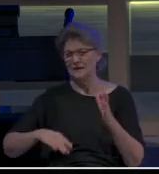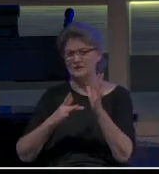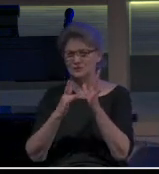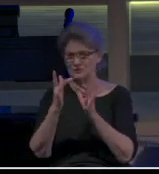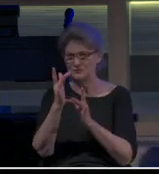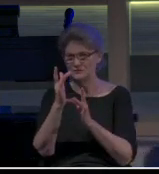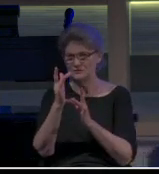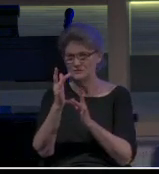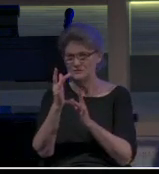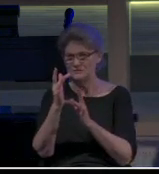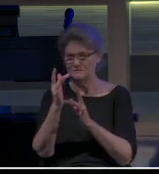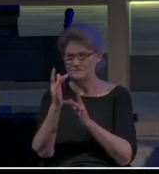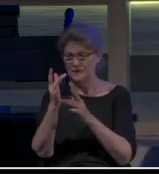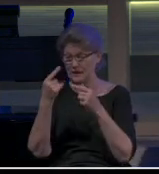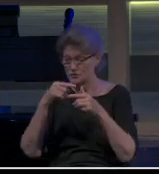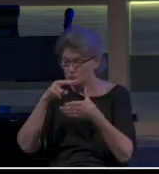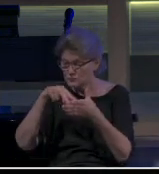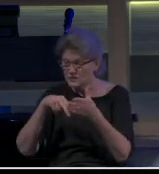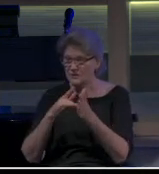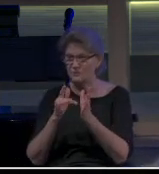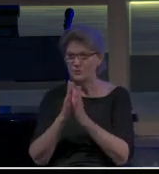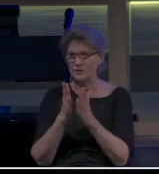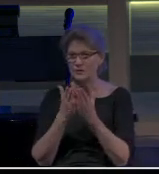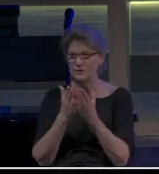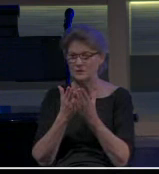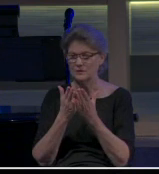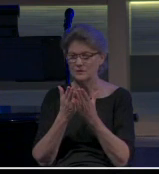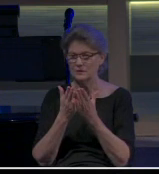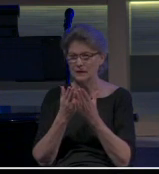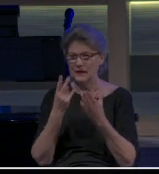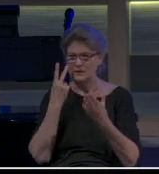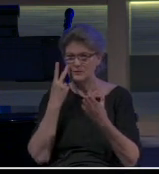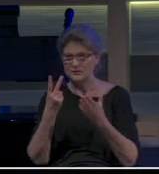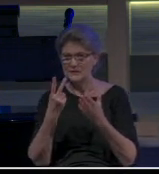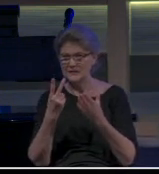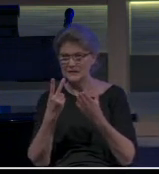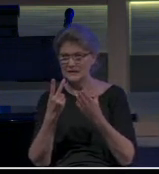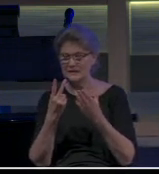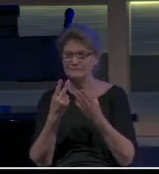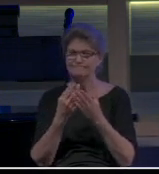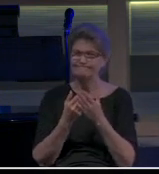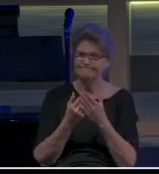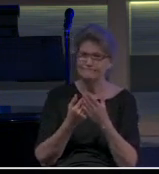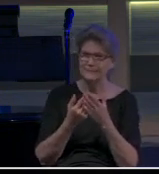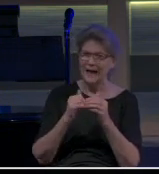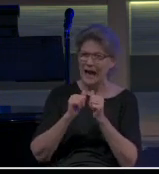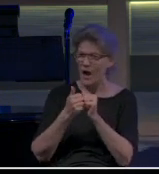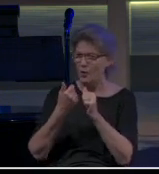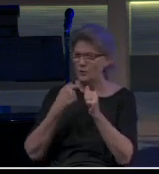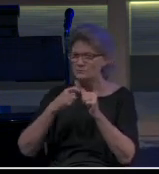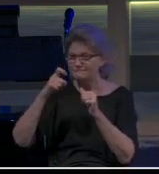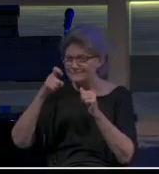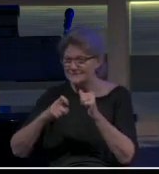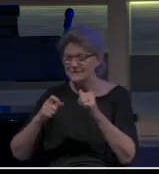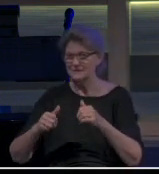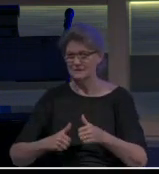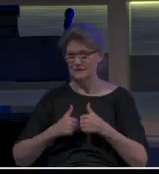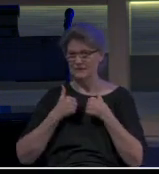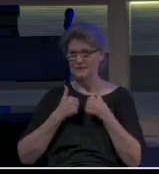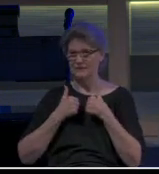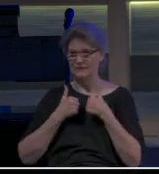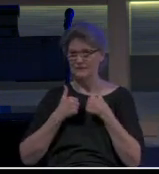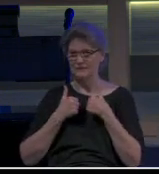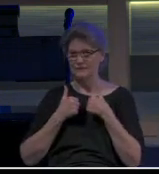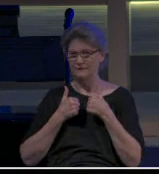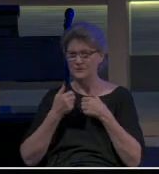hope that as you read this book and you see the standards to which we are called, you'll recognize your inability to achieve that standard, but